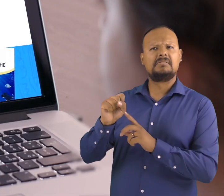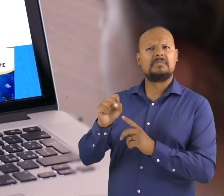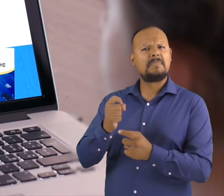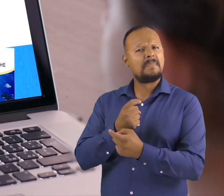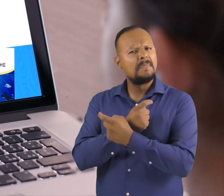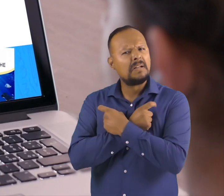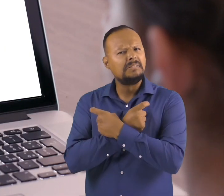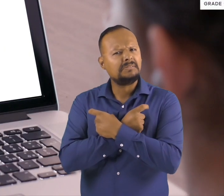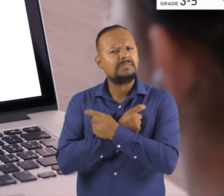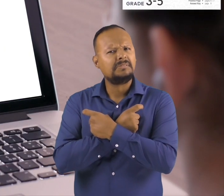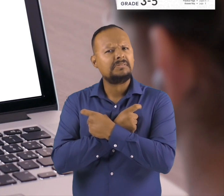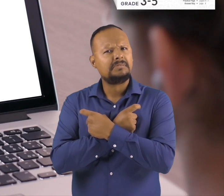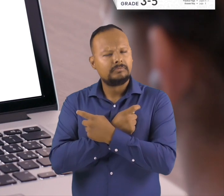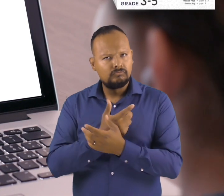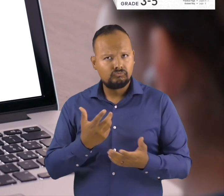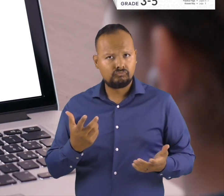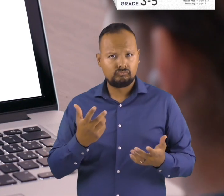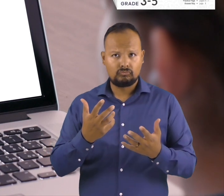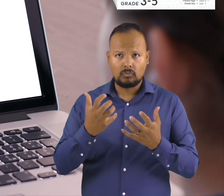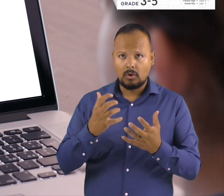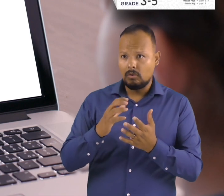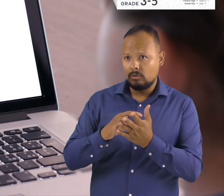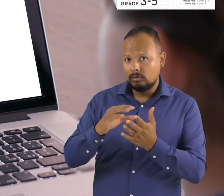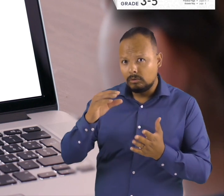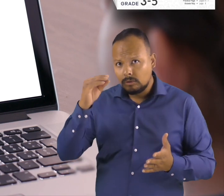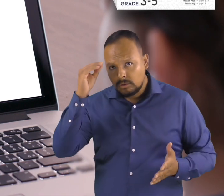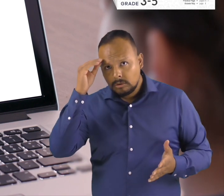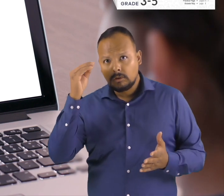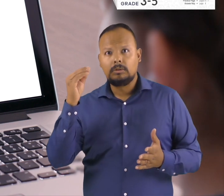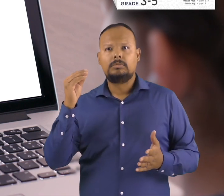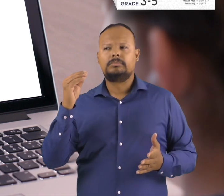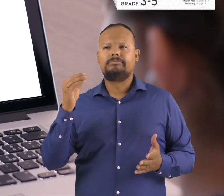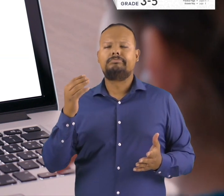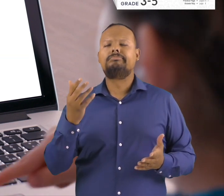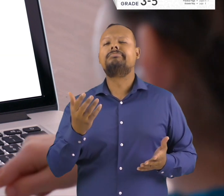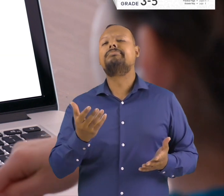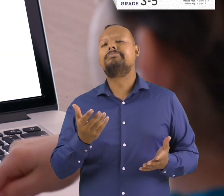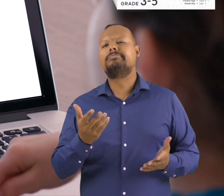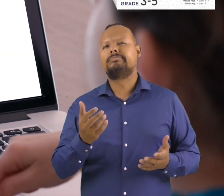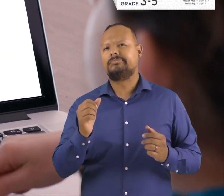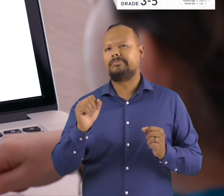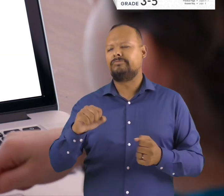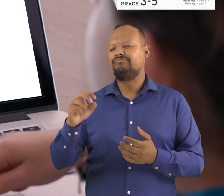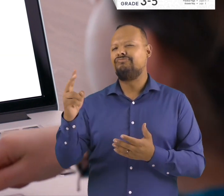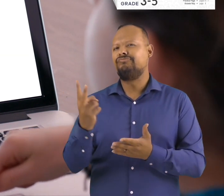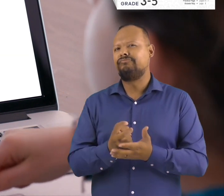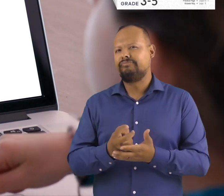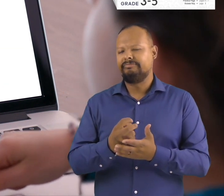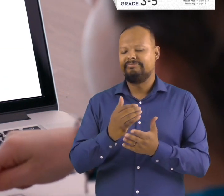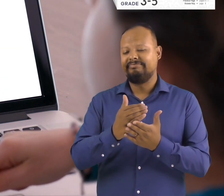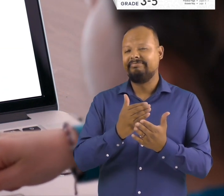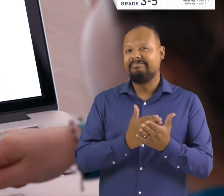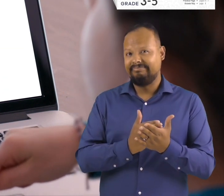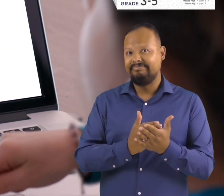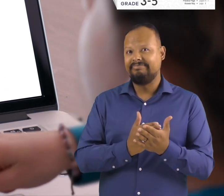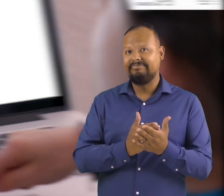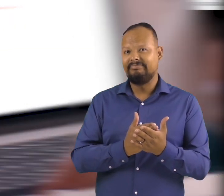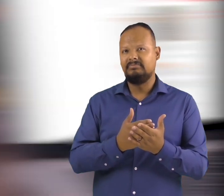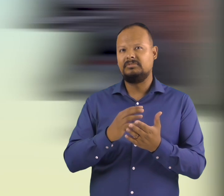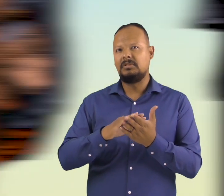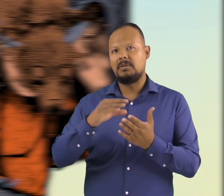And if you want to read along with us, check out learnbright.org to find this lesson plan.